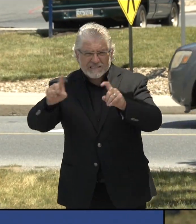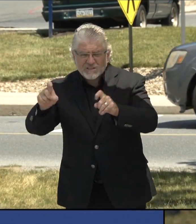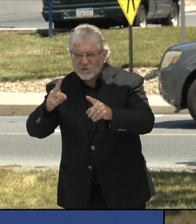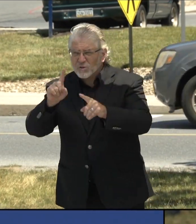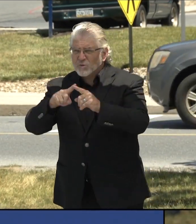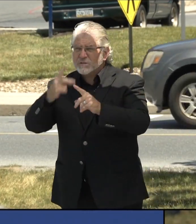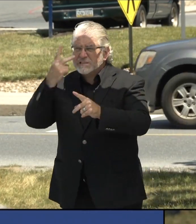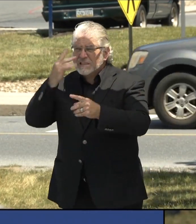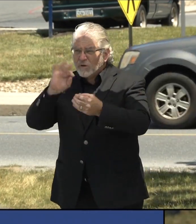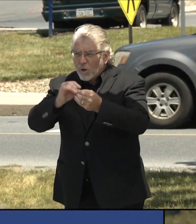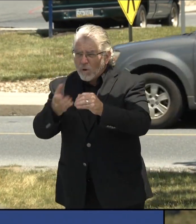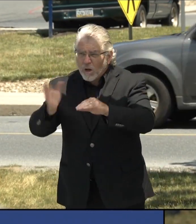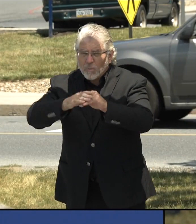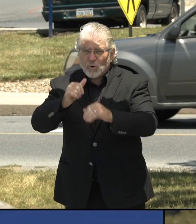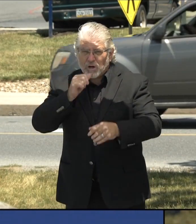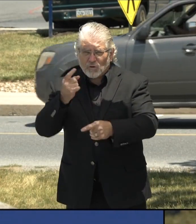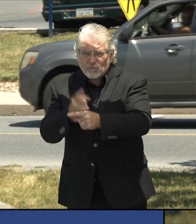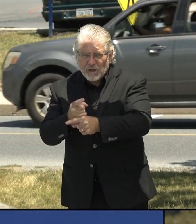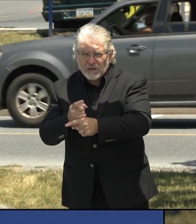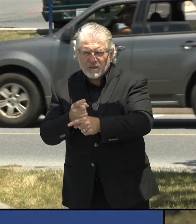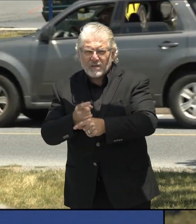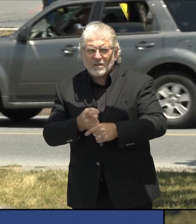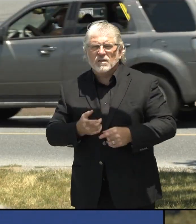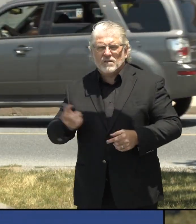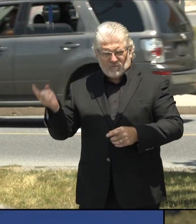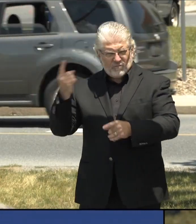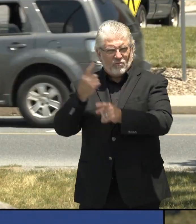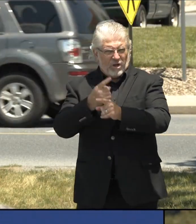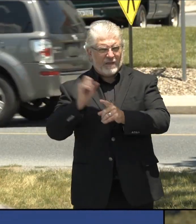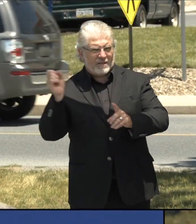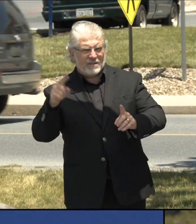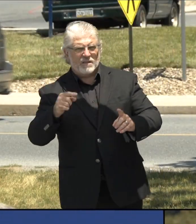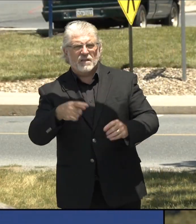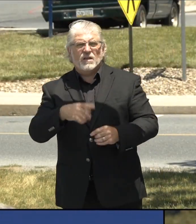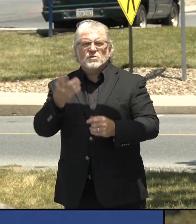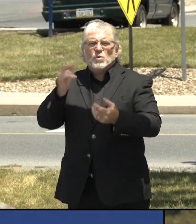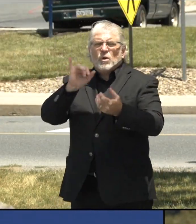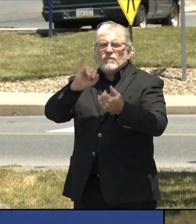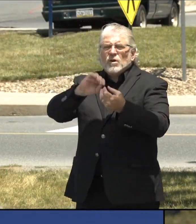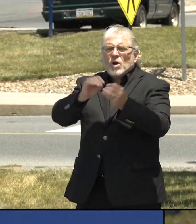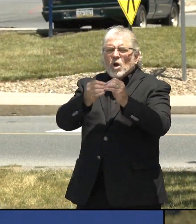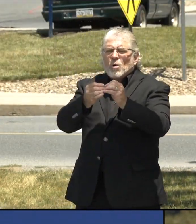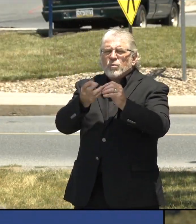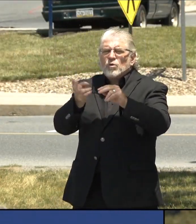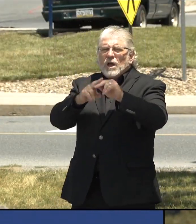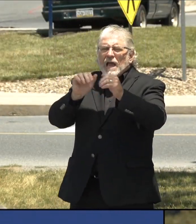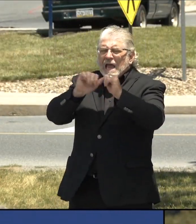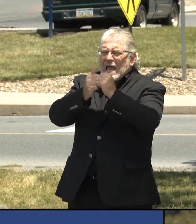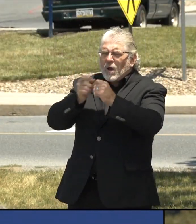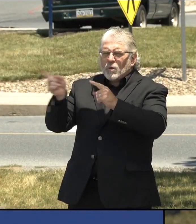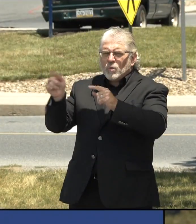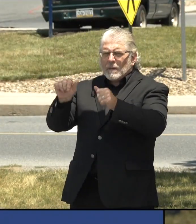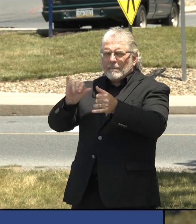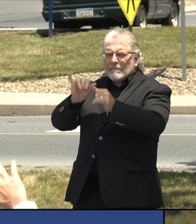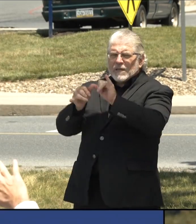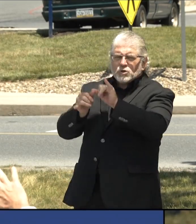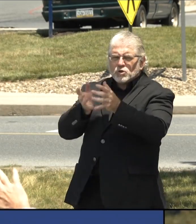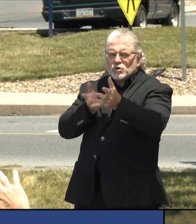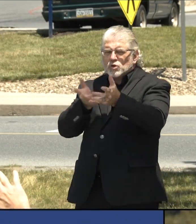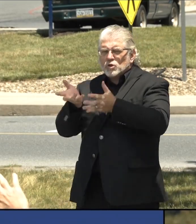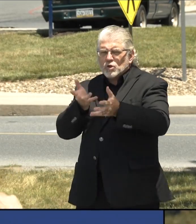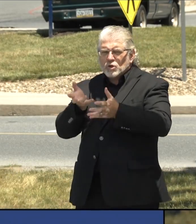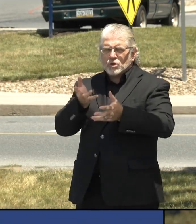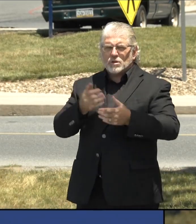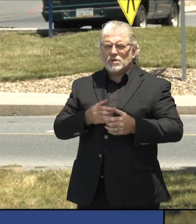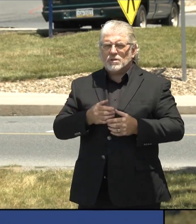mathematical. I would think of the number of infections. What metric are you specifically looking at to say, uh, Oh, this is a problem. We're,